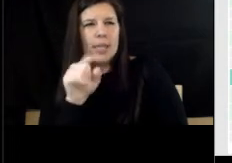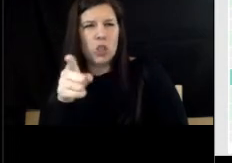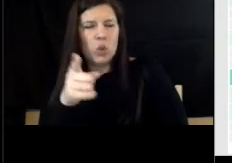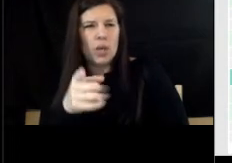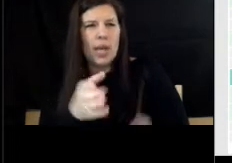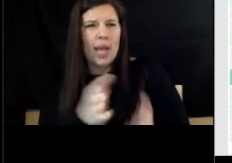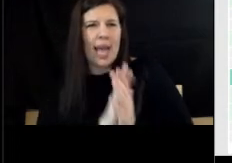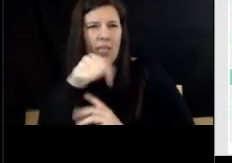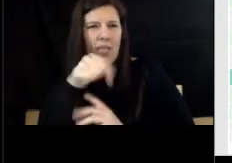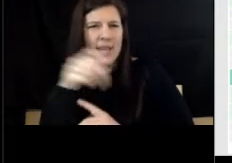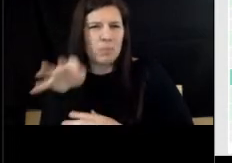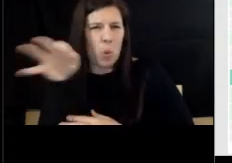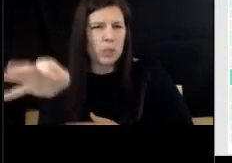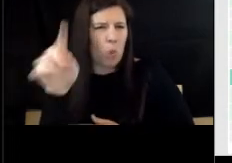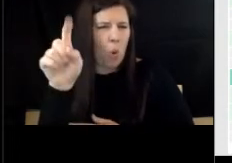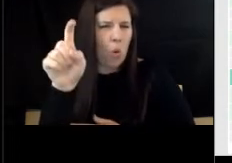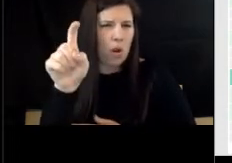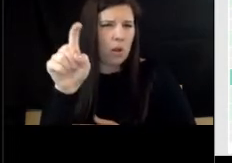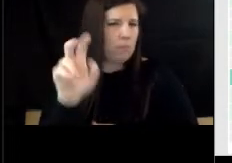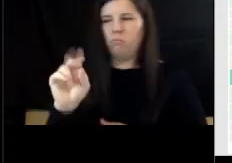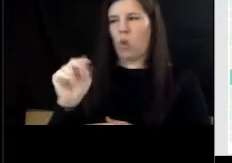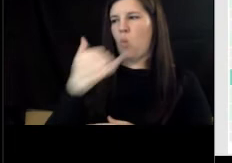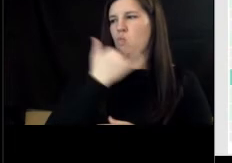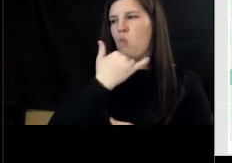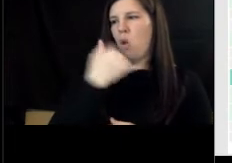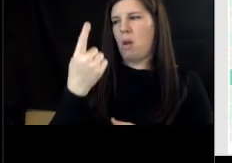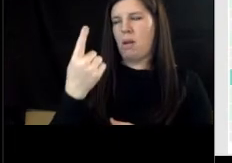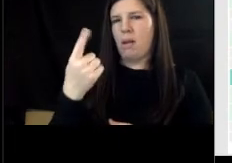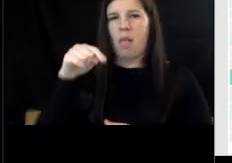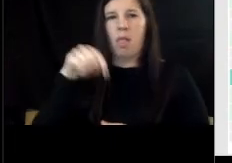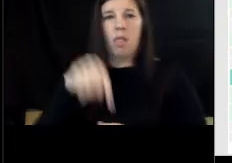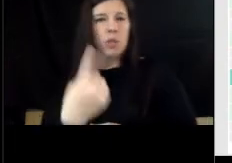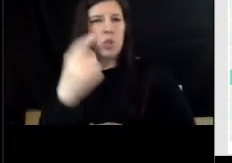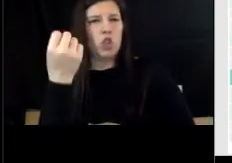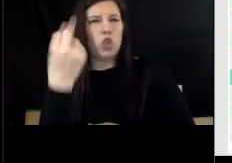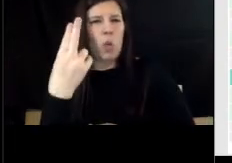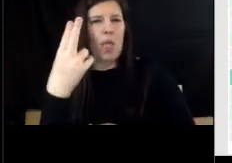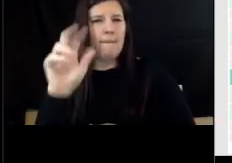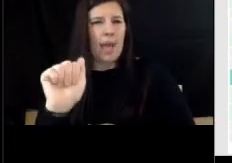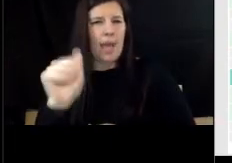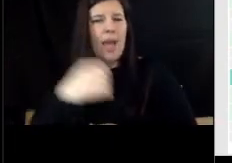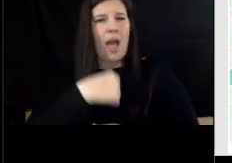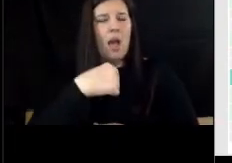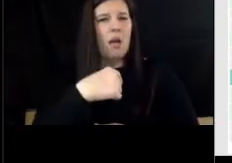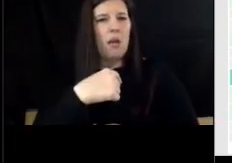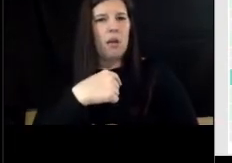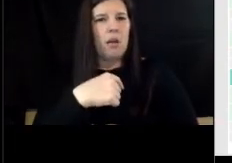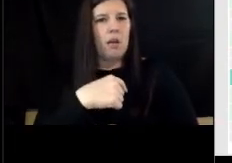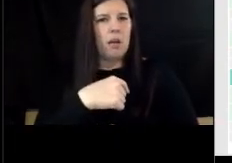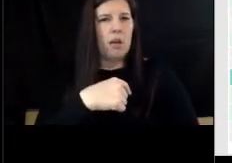postponed so no wrong item this is 12 a and i think you're referring to 12 0 14